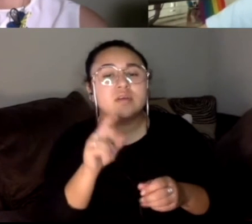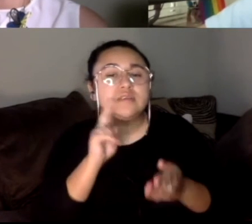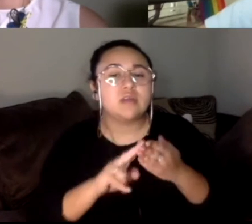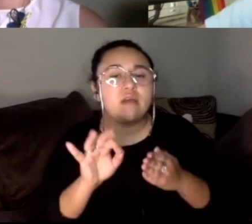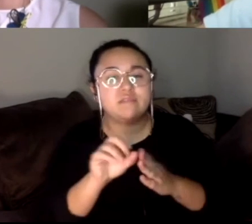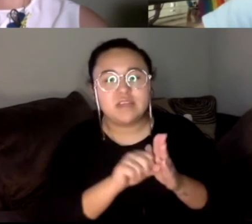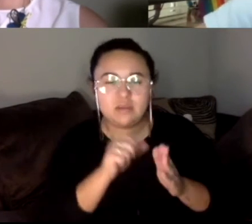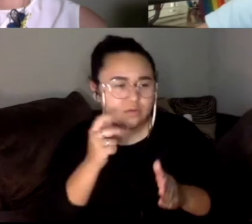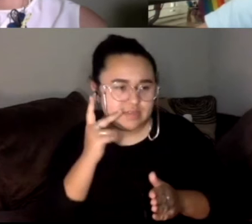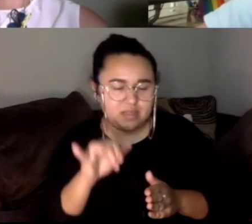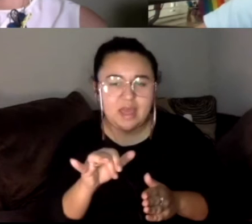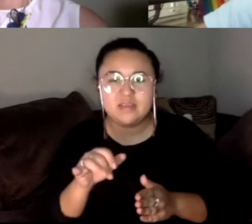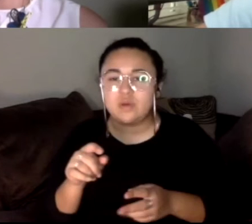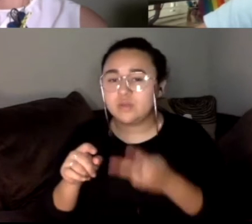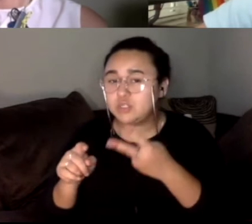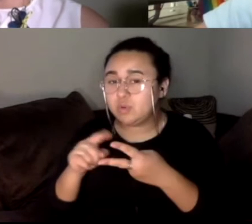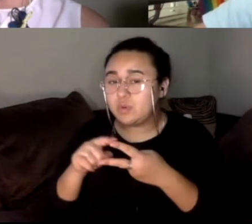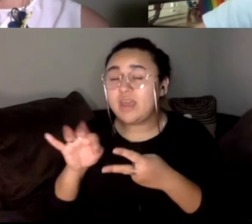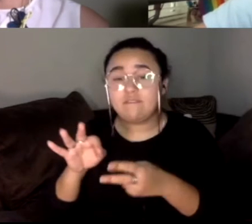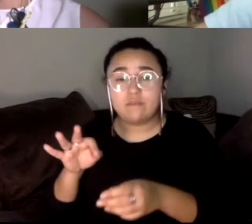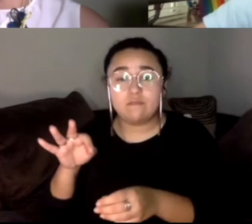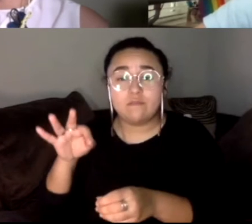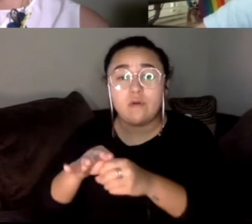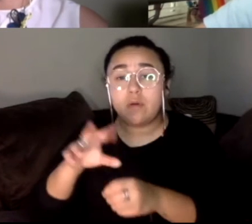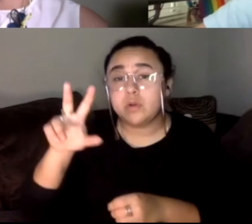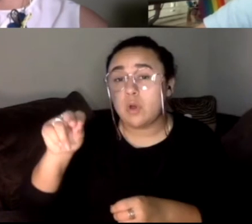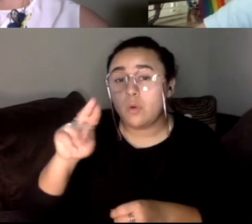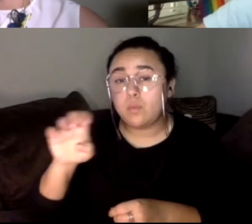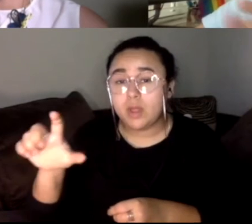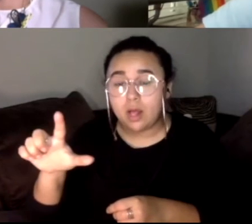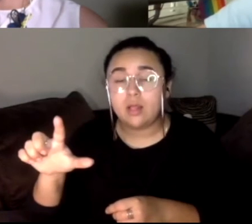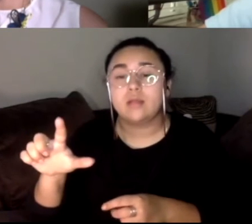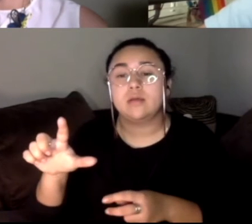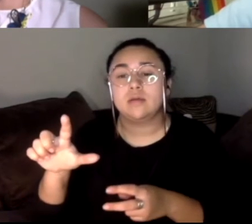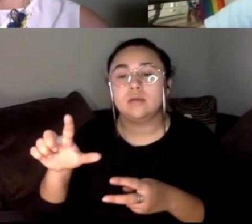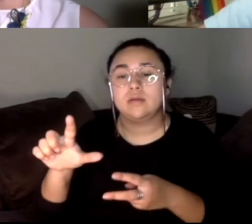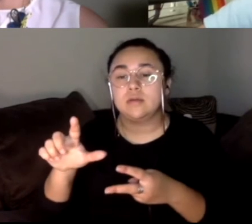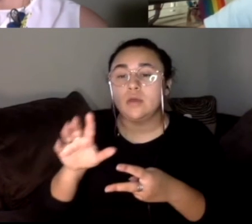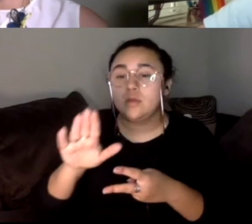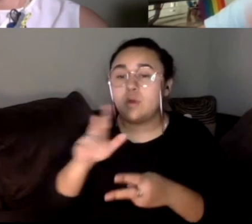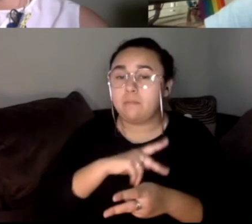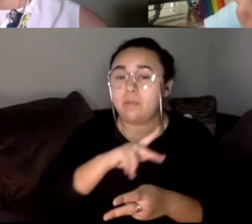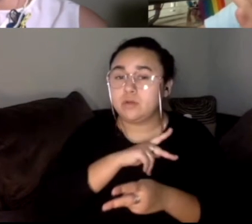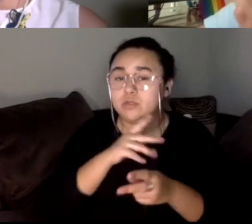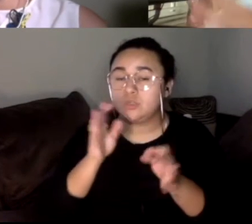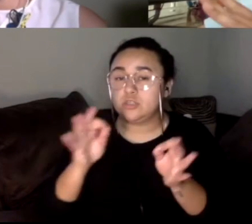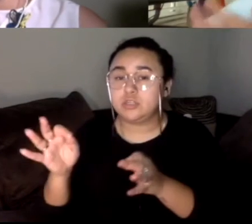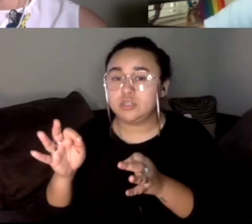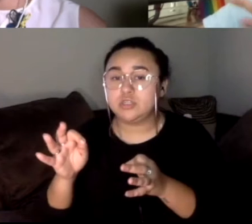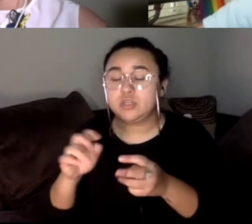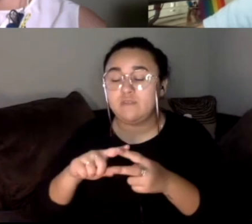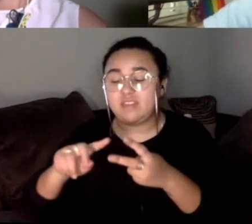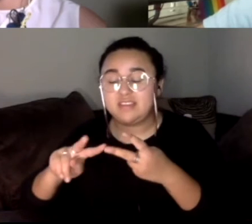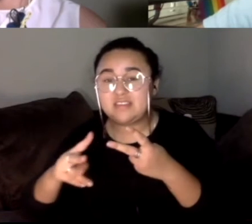tripping people up a lot. So when you vote, when you put no on the recall, it is your personal choice whether or not you want to vote for anyone on the second